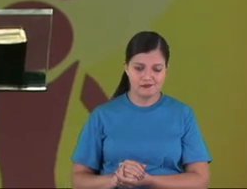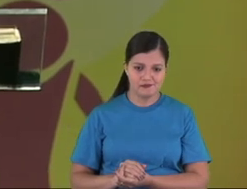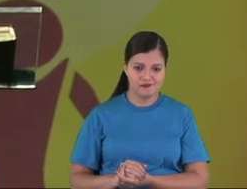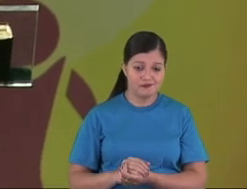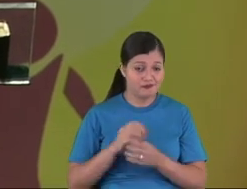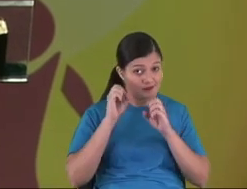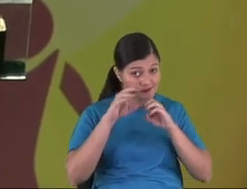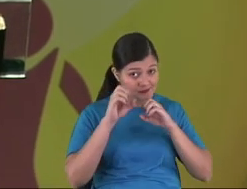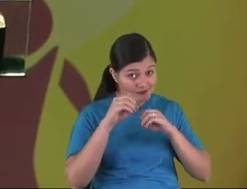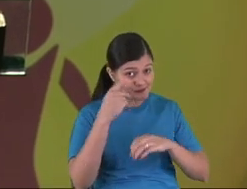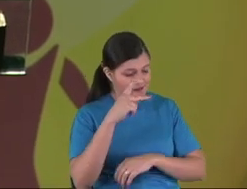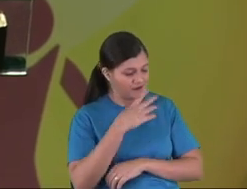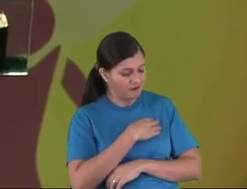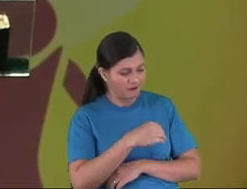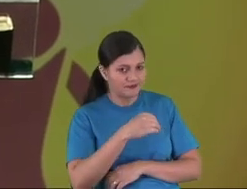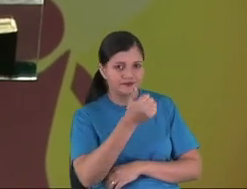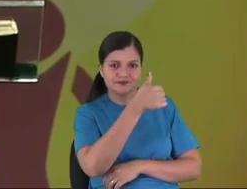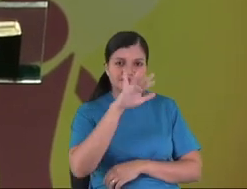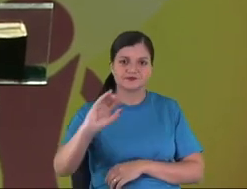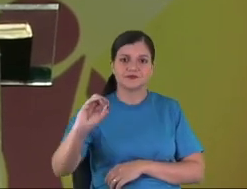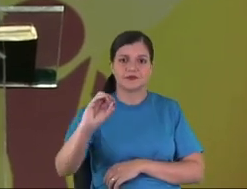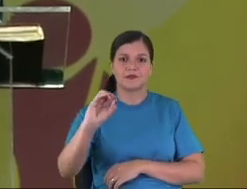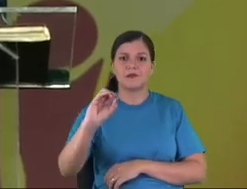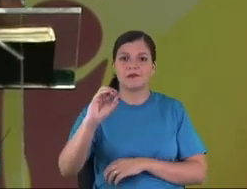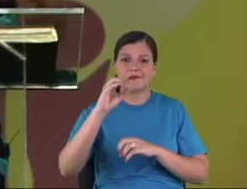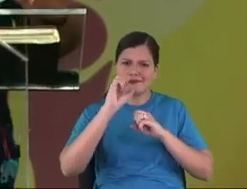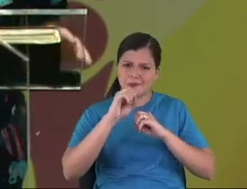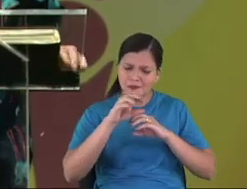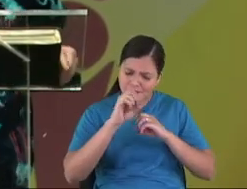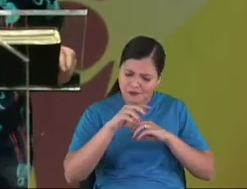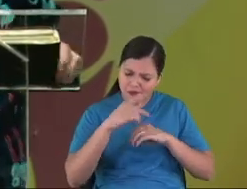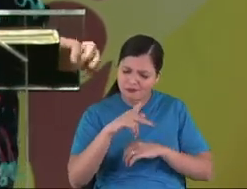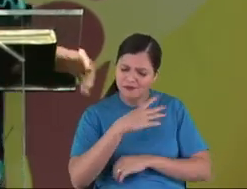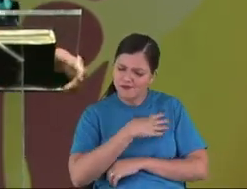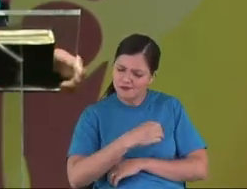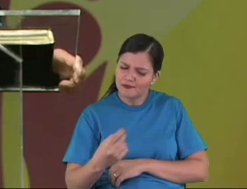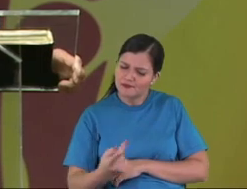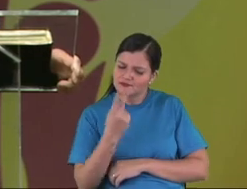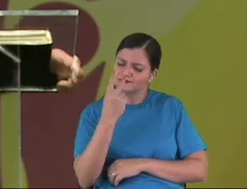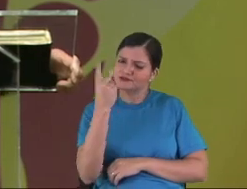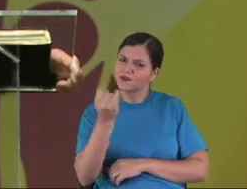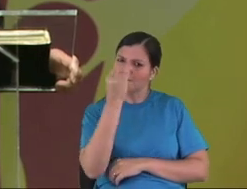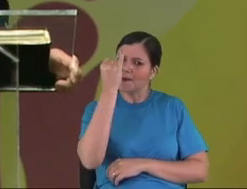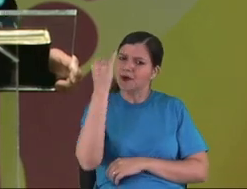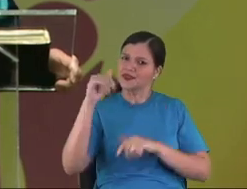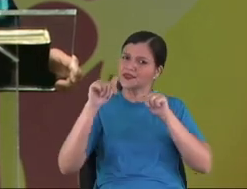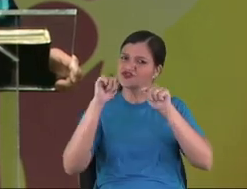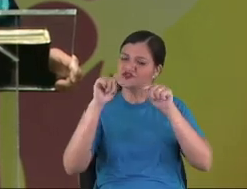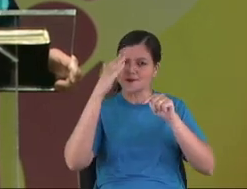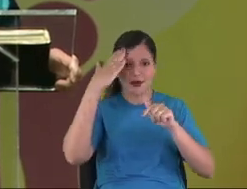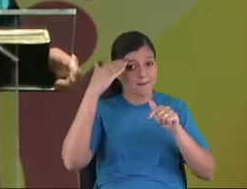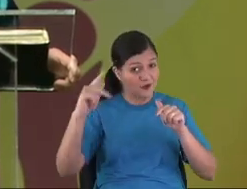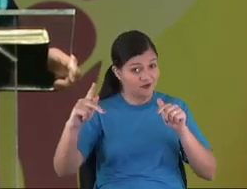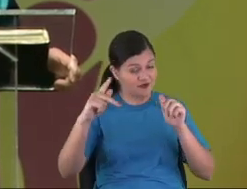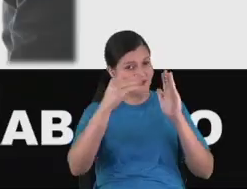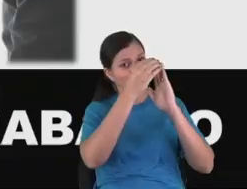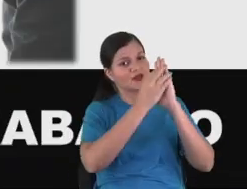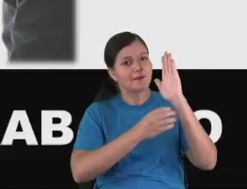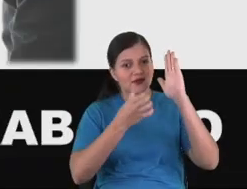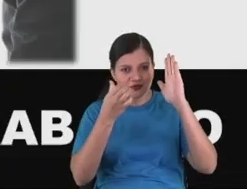teach your kid number 10. The value of the job, Proverbs 6 to 6 to 10.